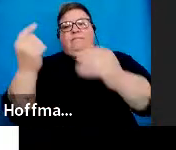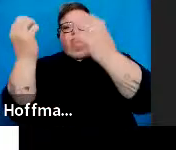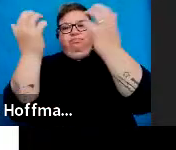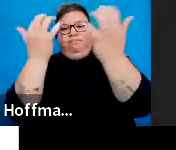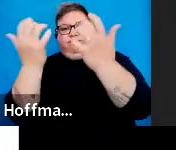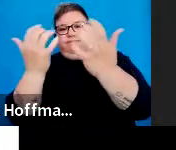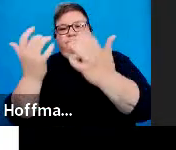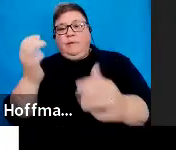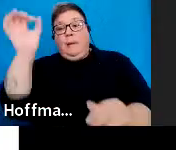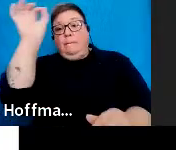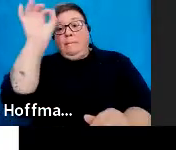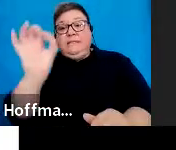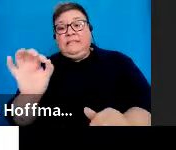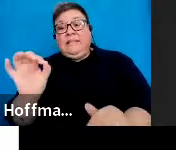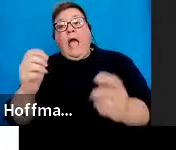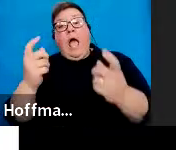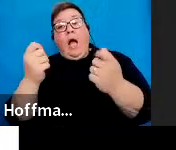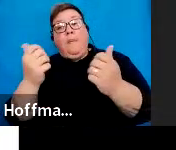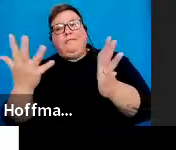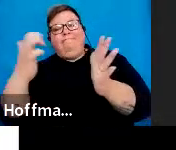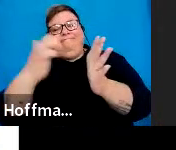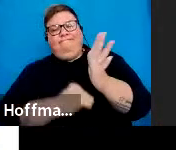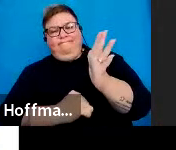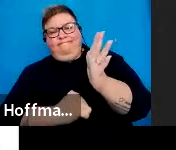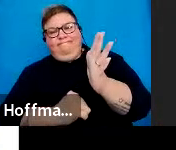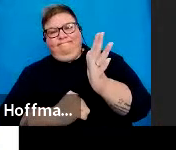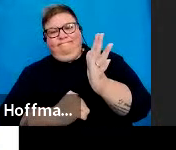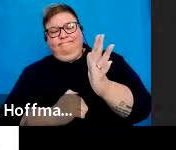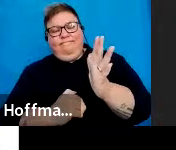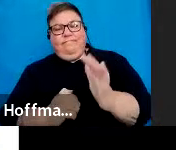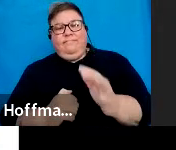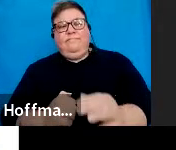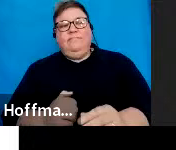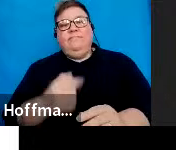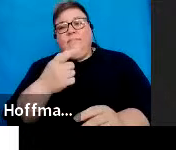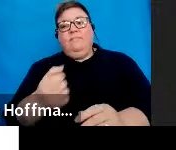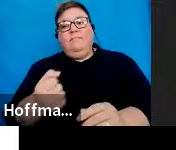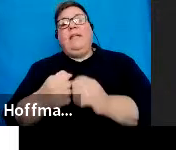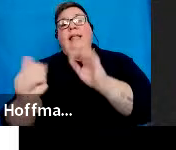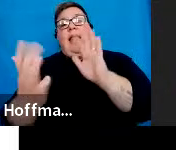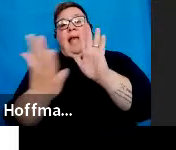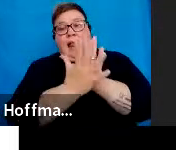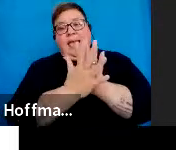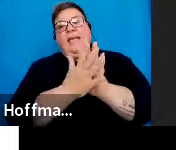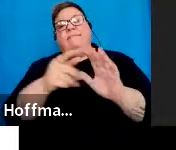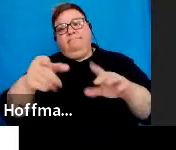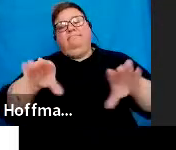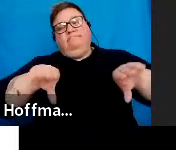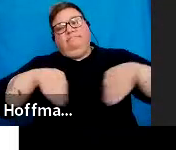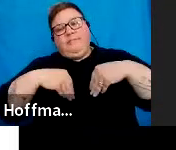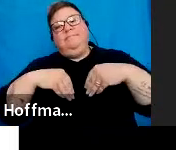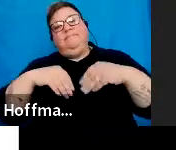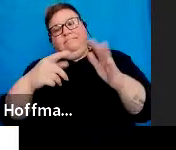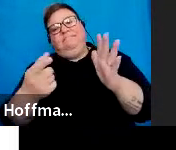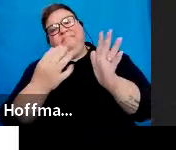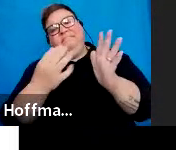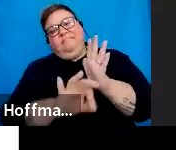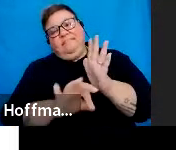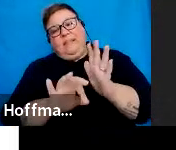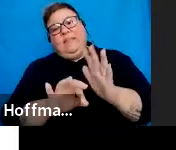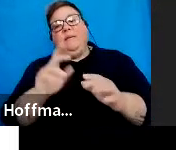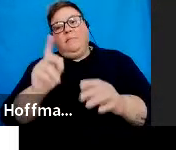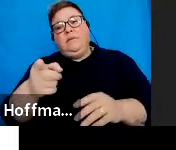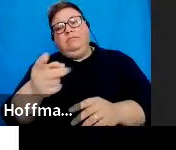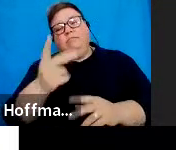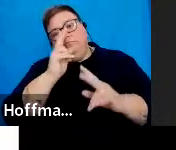percentage based on the income and expenses declared by the applicant. In other words, you need to then give us projected